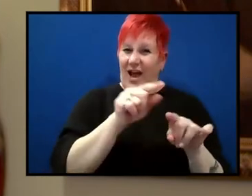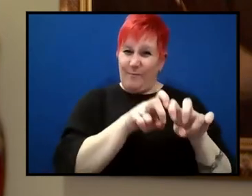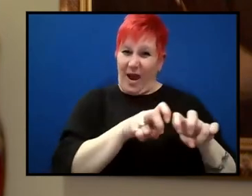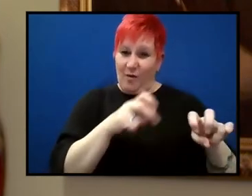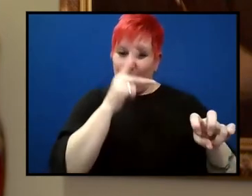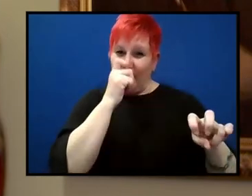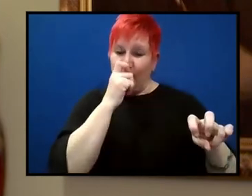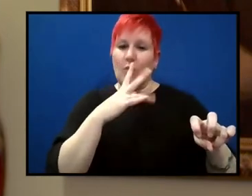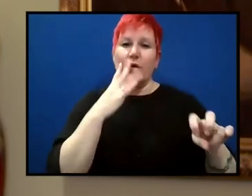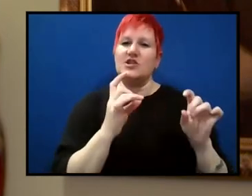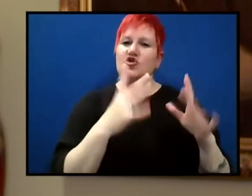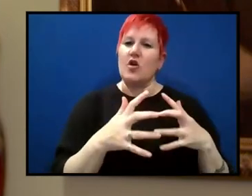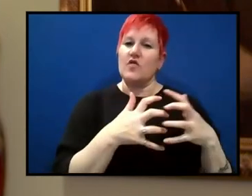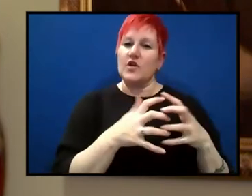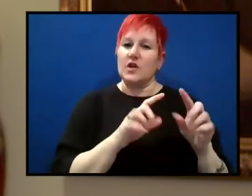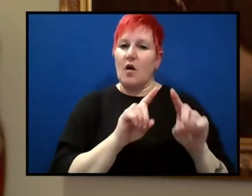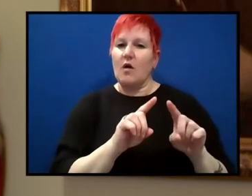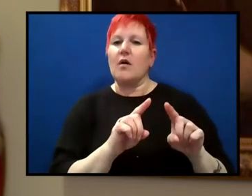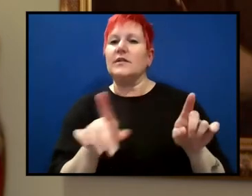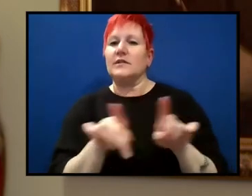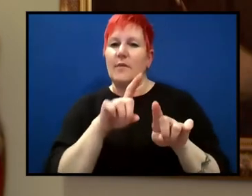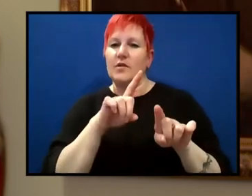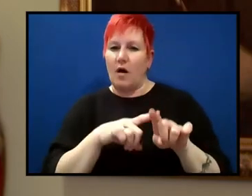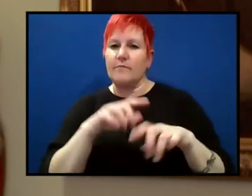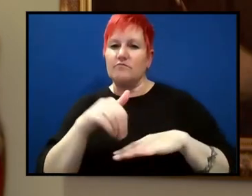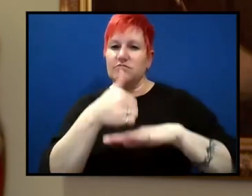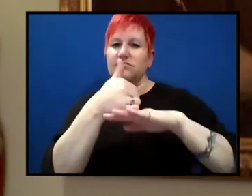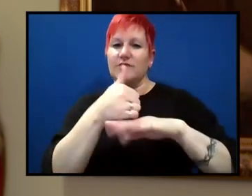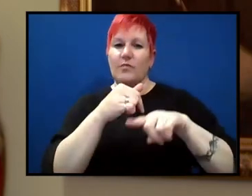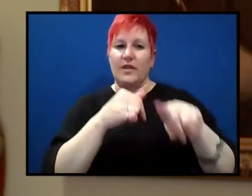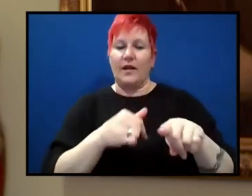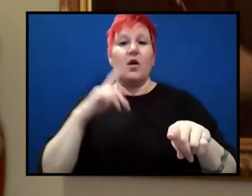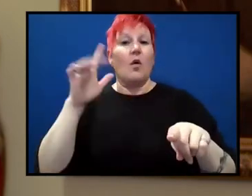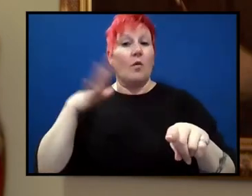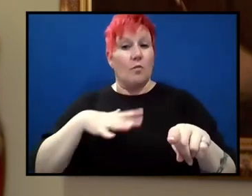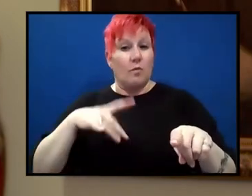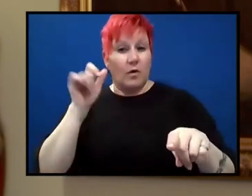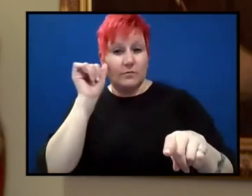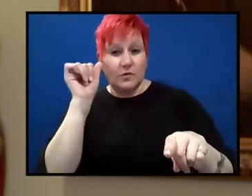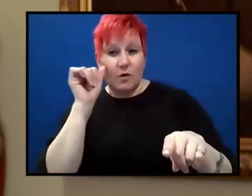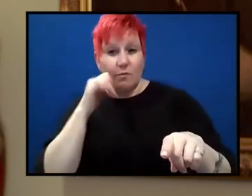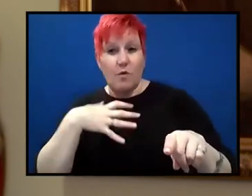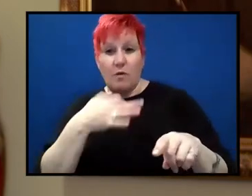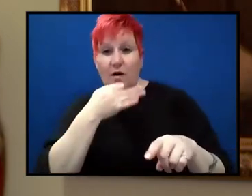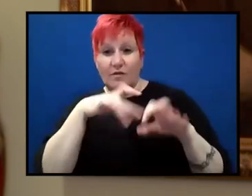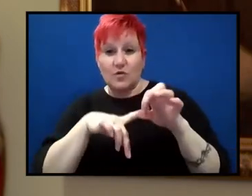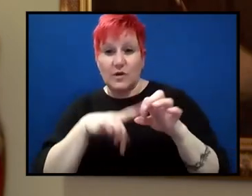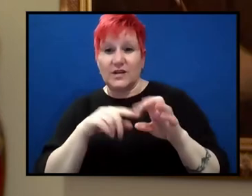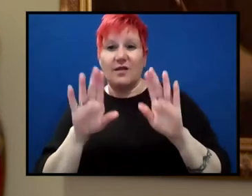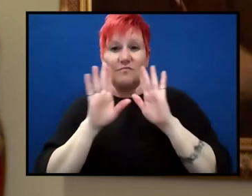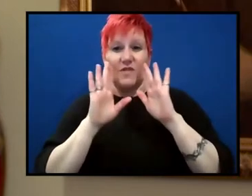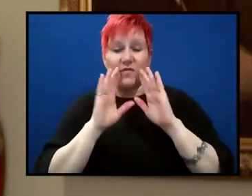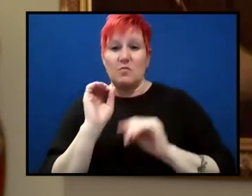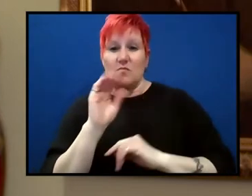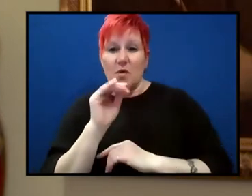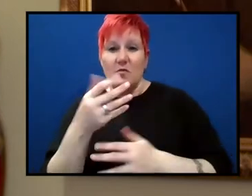have a question, you can put it in the window below the broadcast on our Facebook page or on the Facebook page of the Royal Society